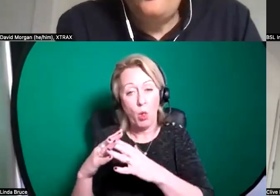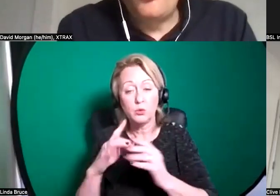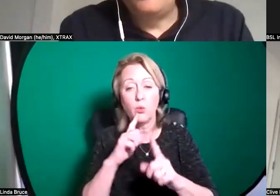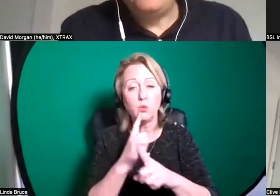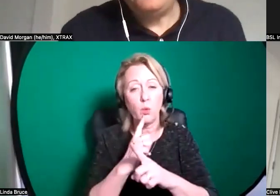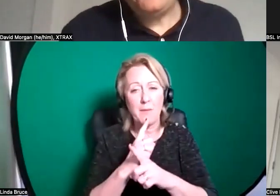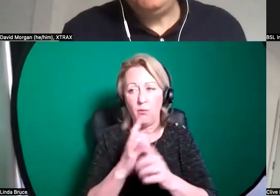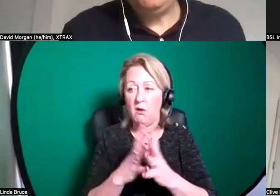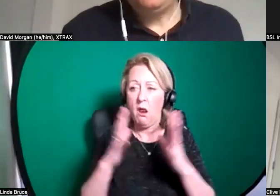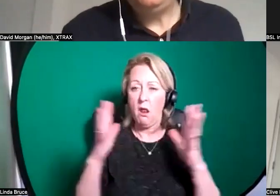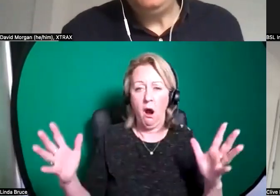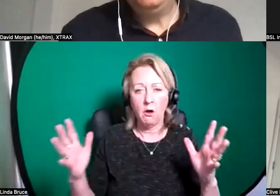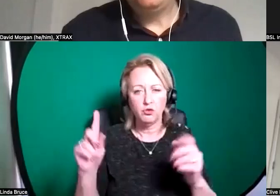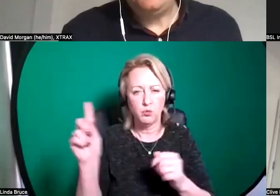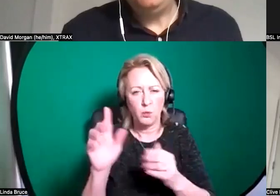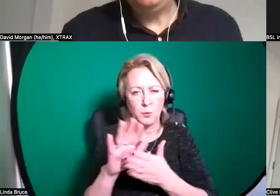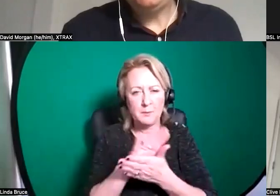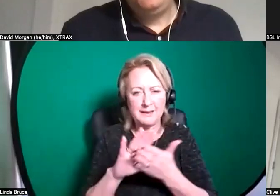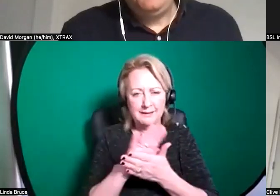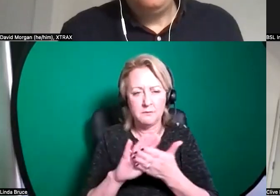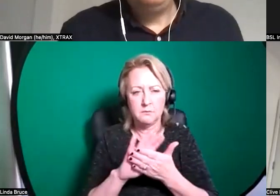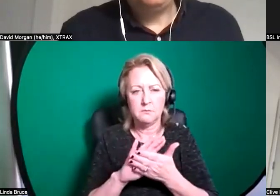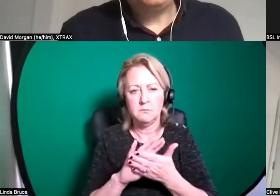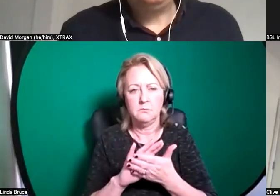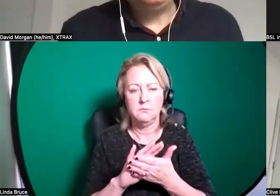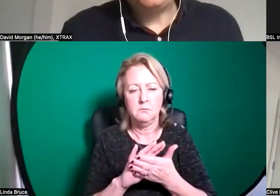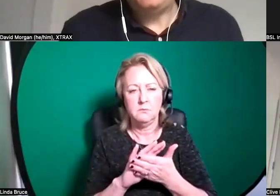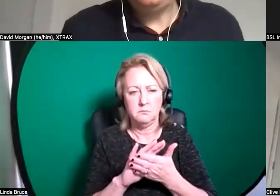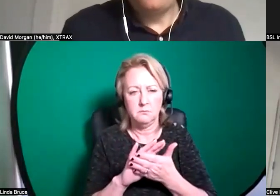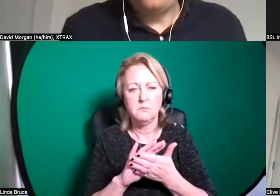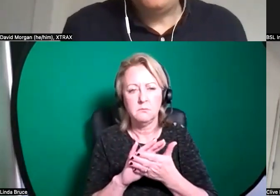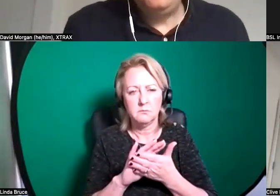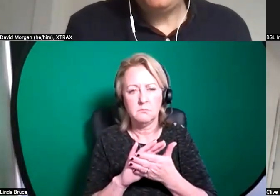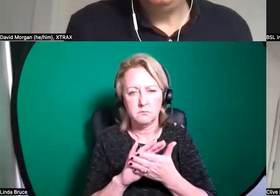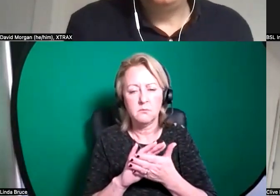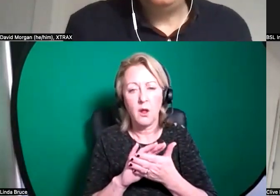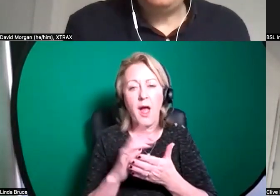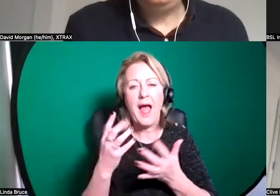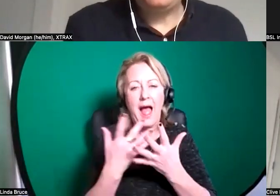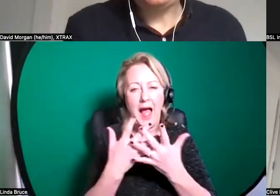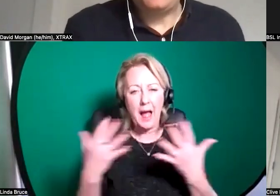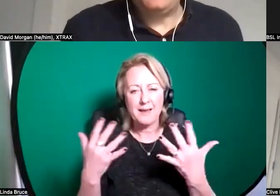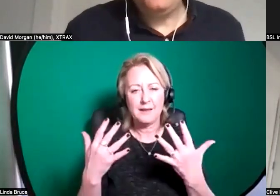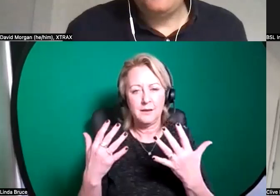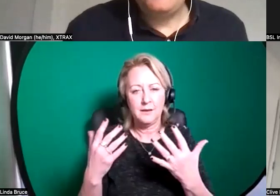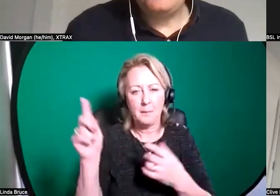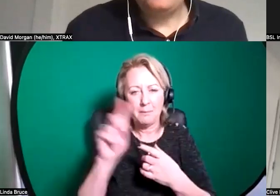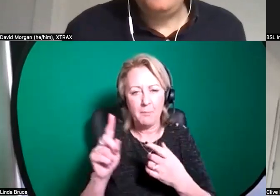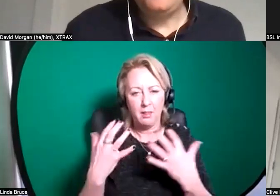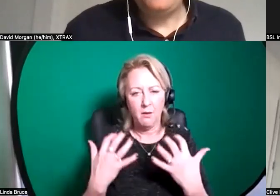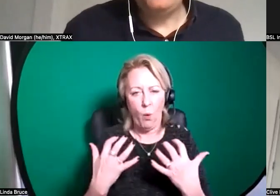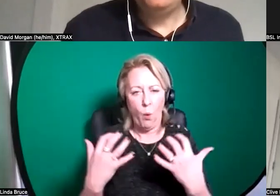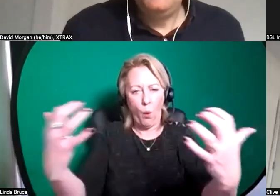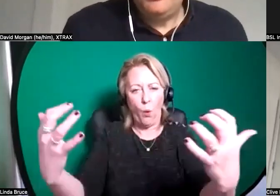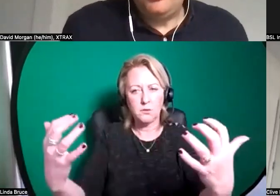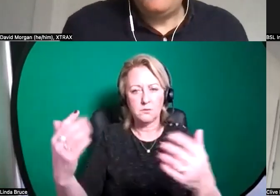large scale what we're really thinking about here is um particularly the size of audience that you're going to be able to attract for a particular